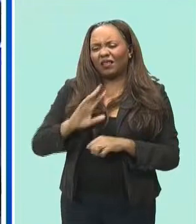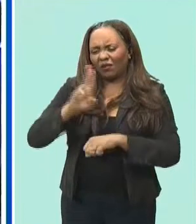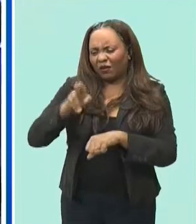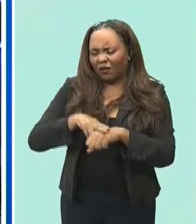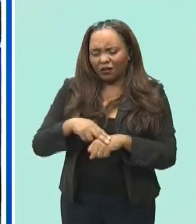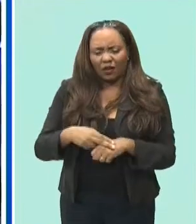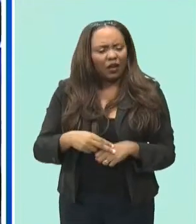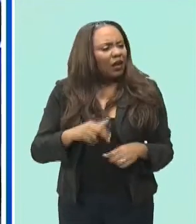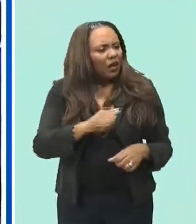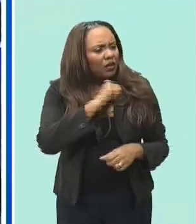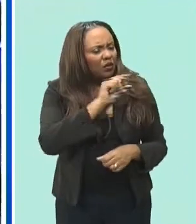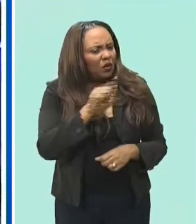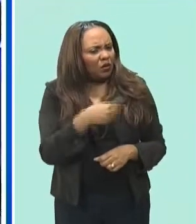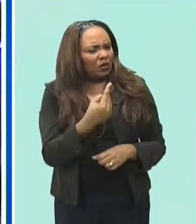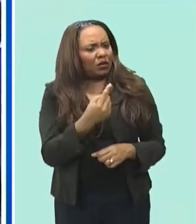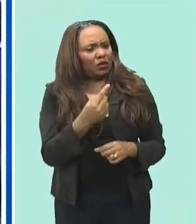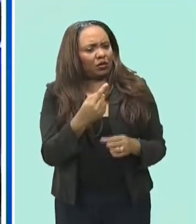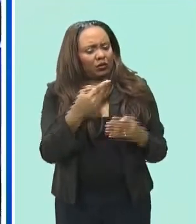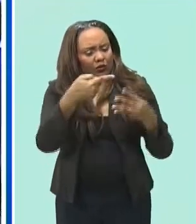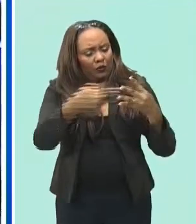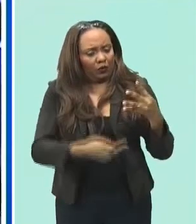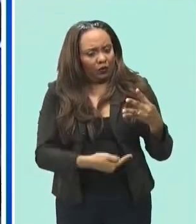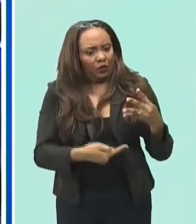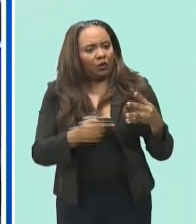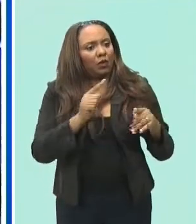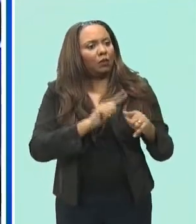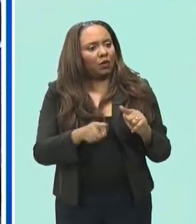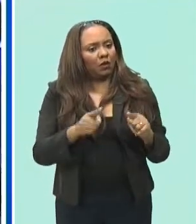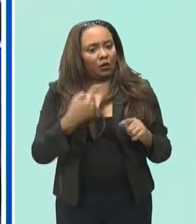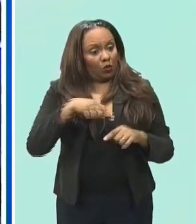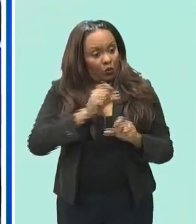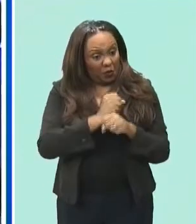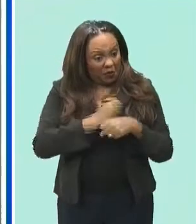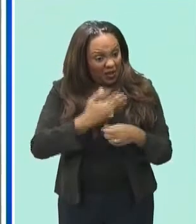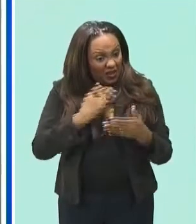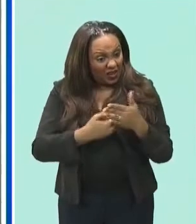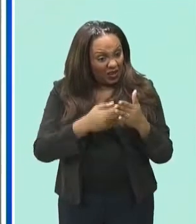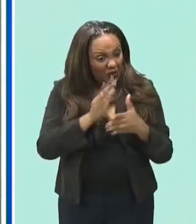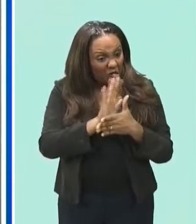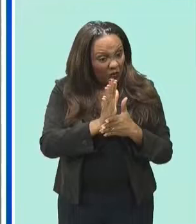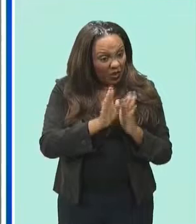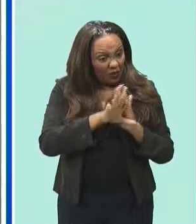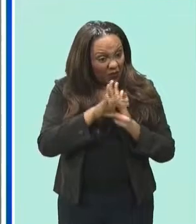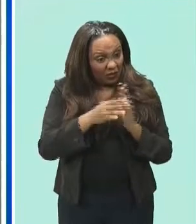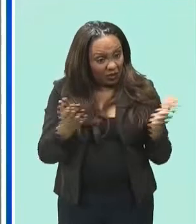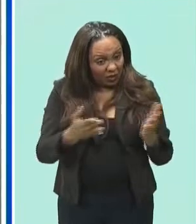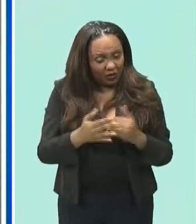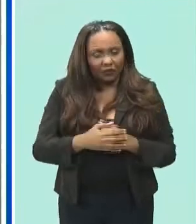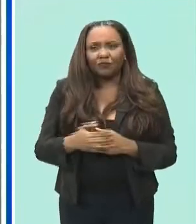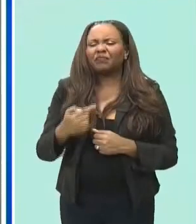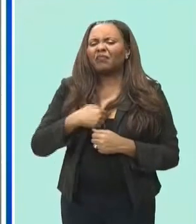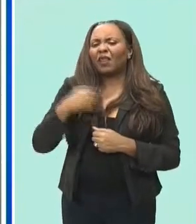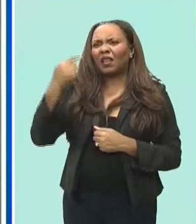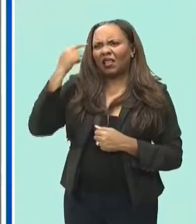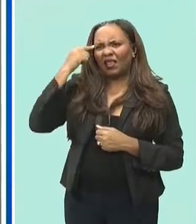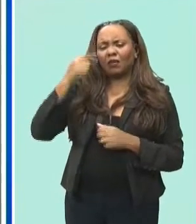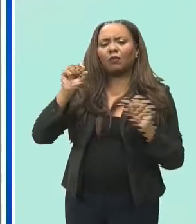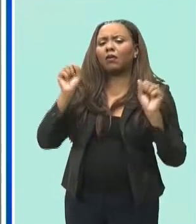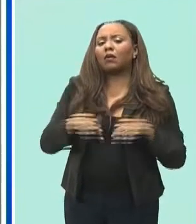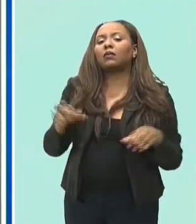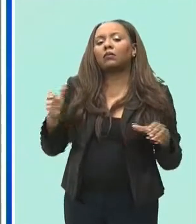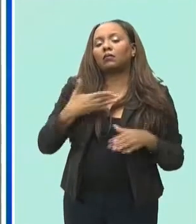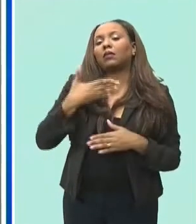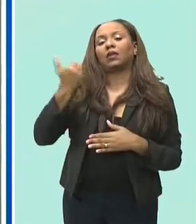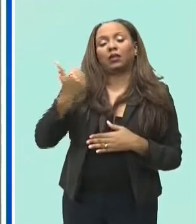ones chosen for carry festival that are being produced here i think we can do better i think an injection of